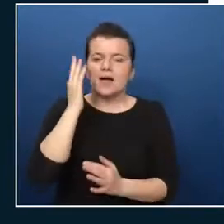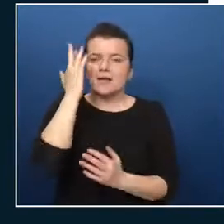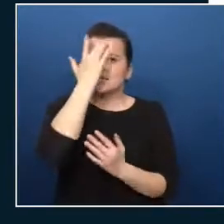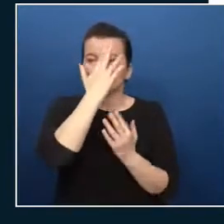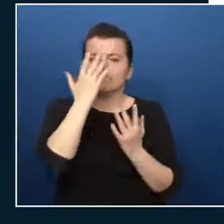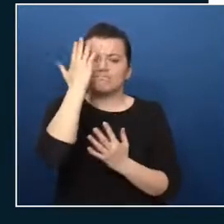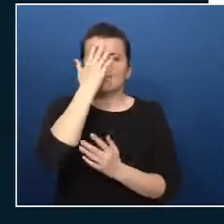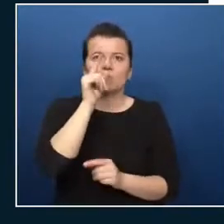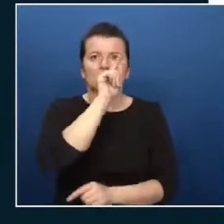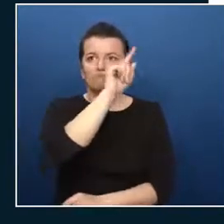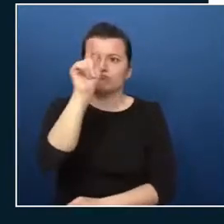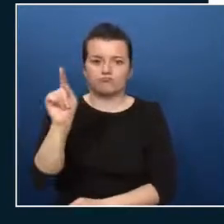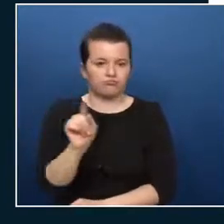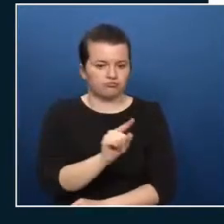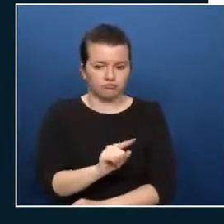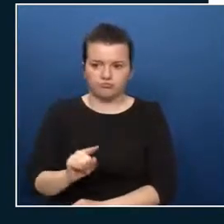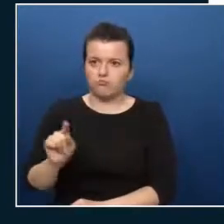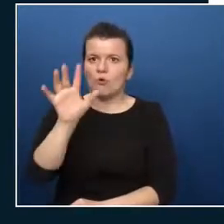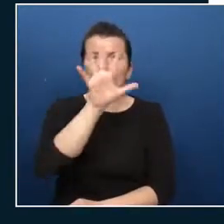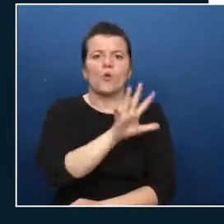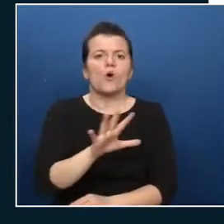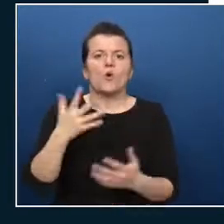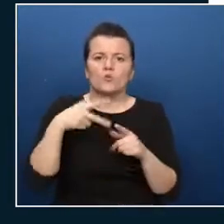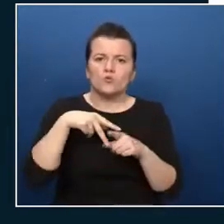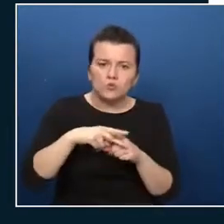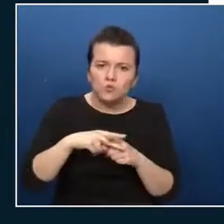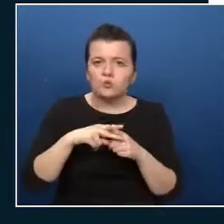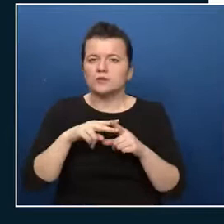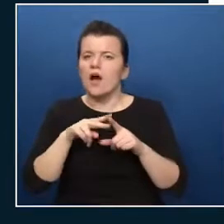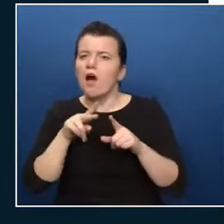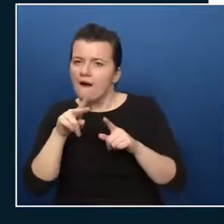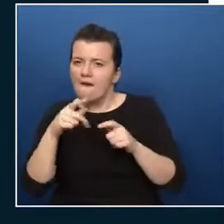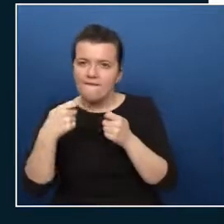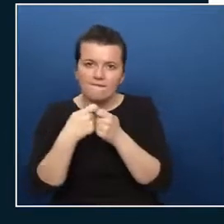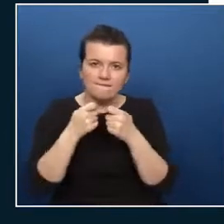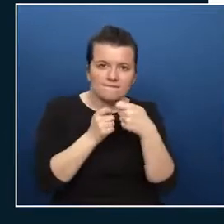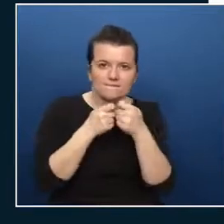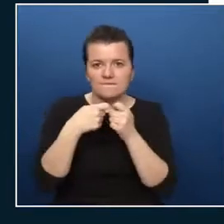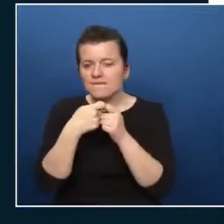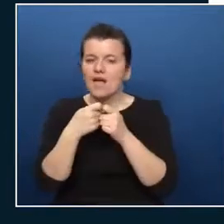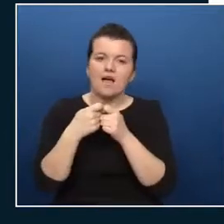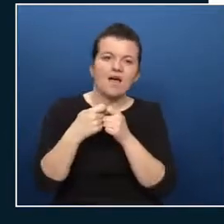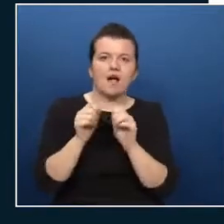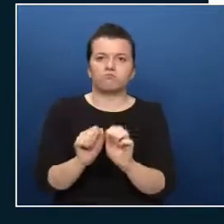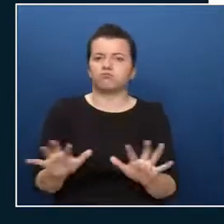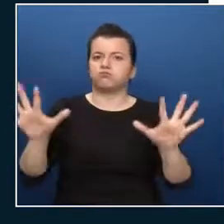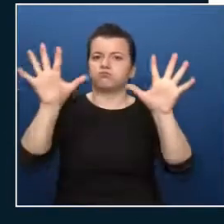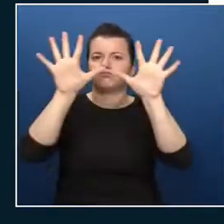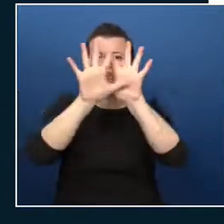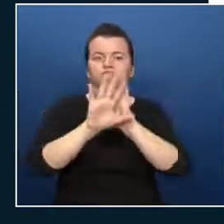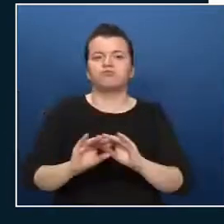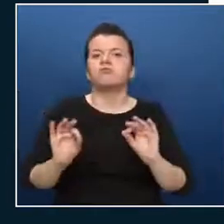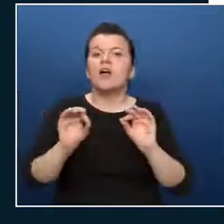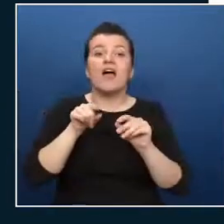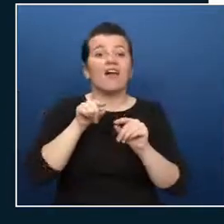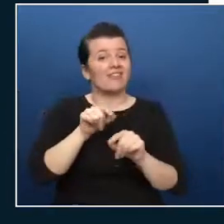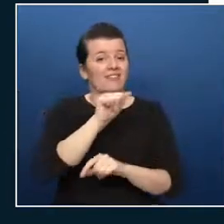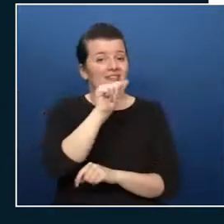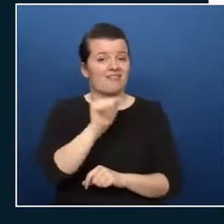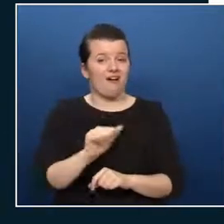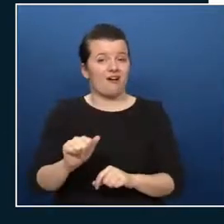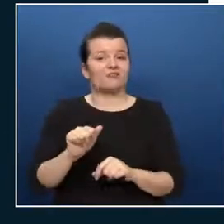cloud adoption framework all these tools can help you design a robust and scalable Azure environment